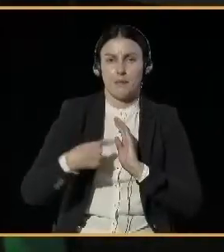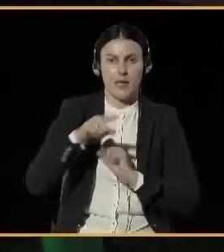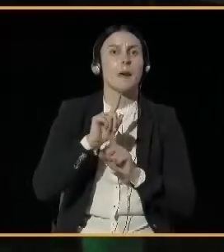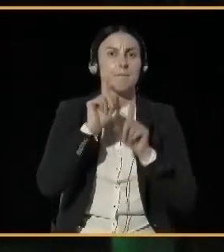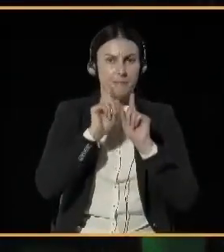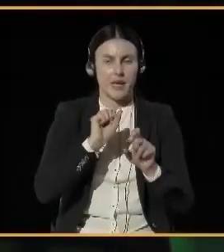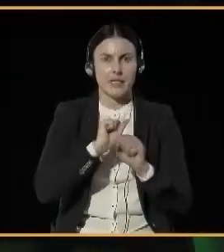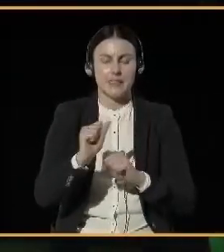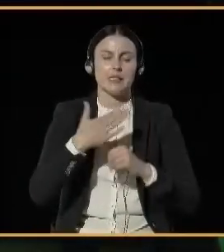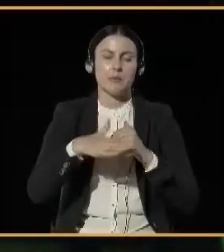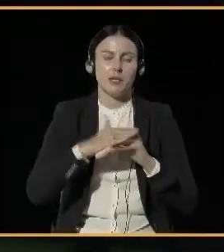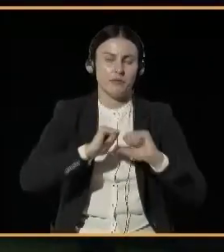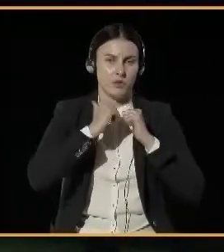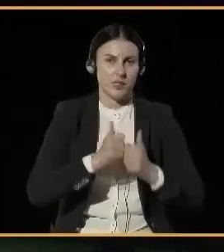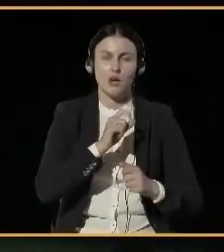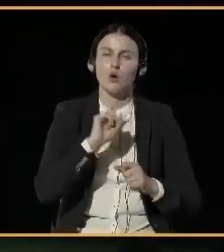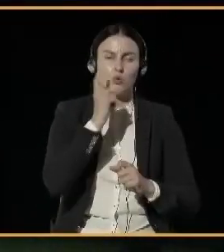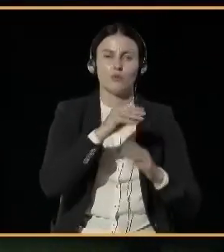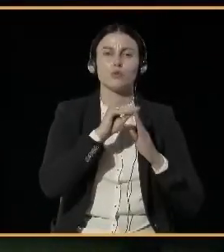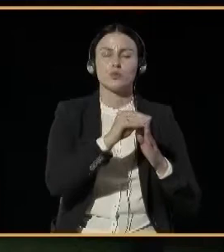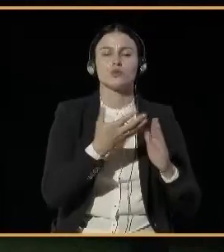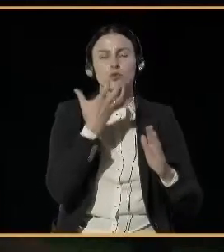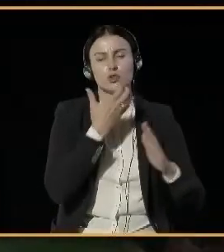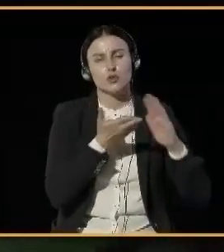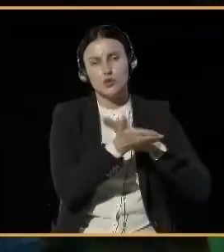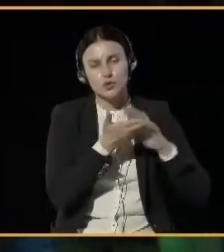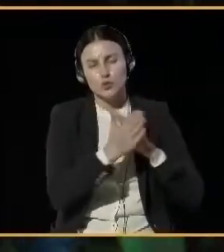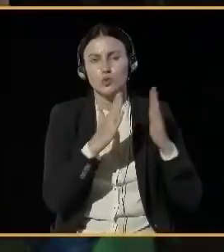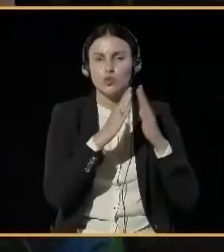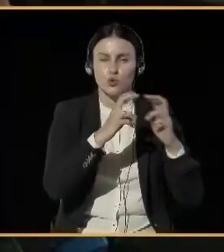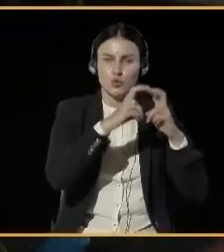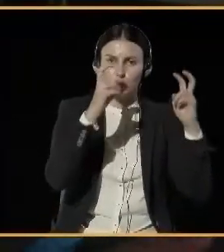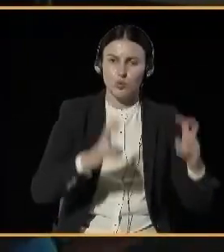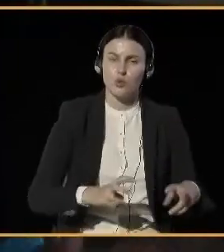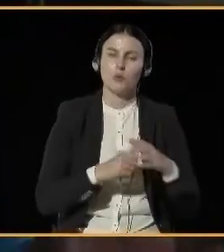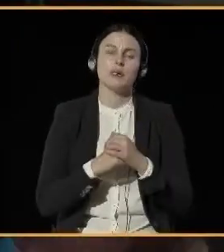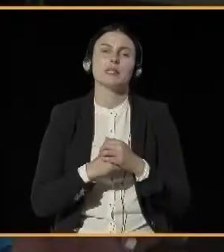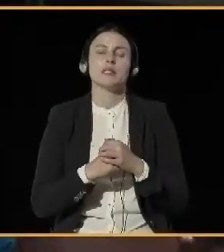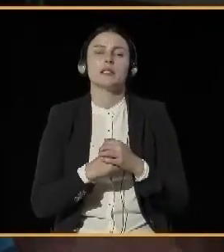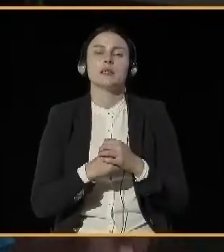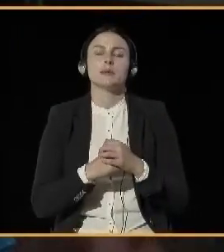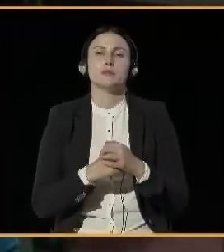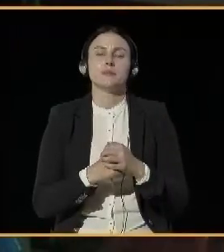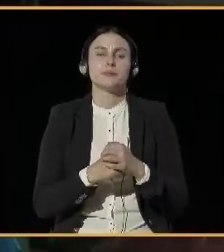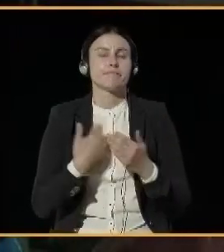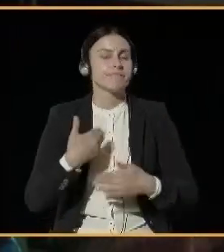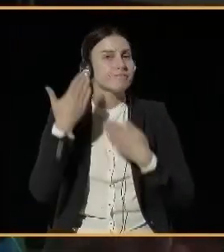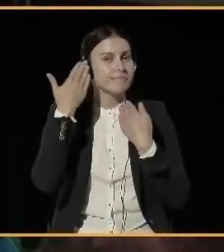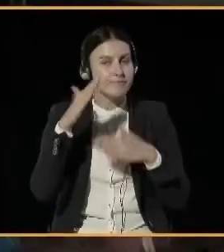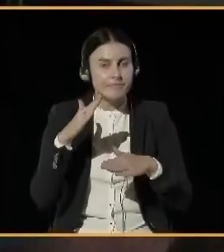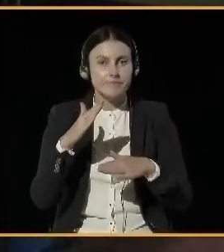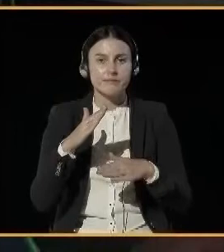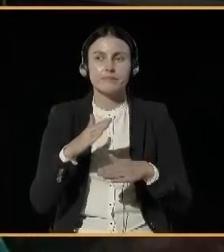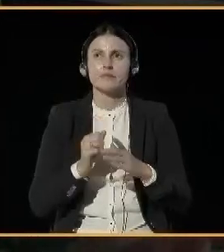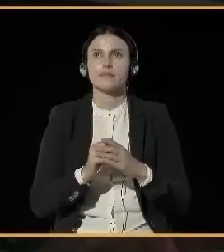And it's also, I mean, we don't know exactly at the scale of where are exactly the reasons. Whether